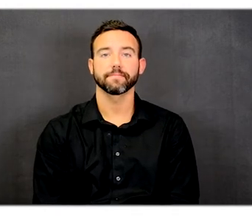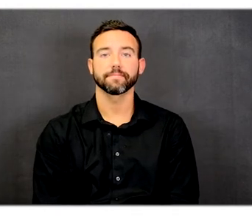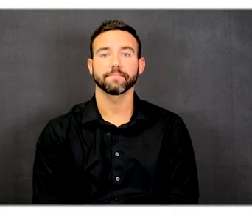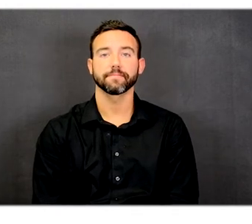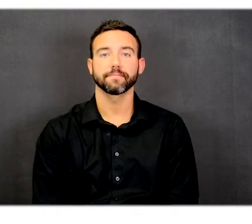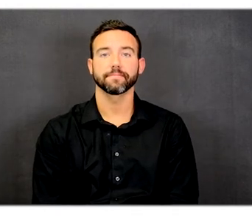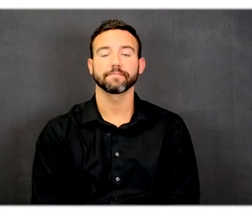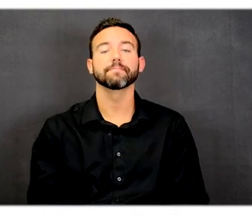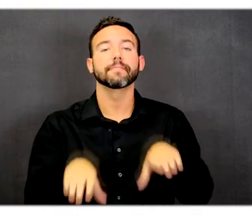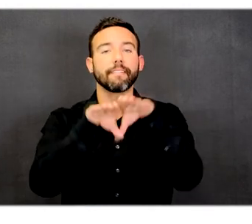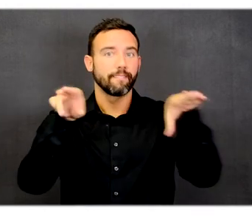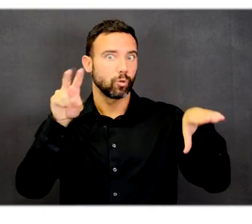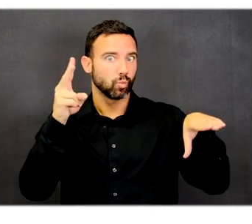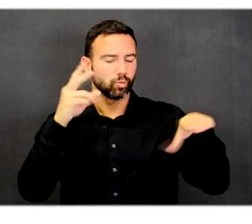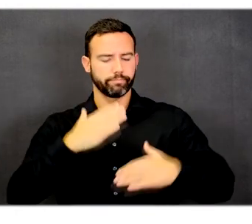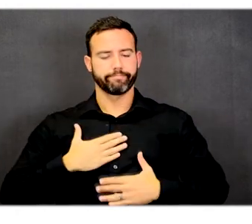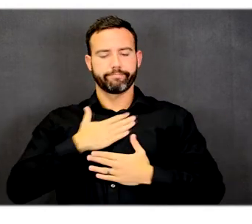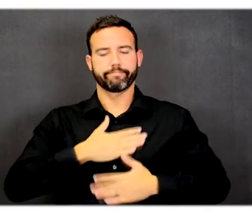Level two amenities.